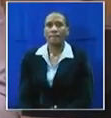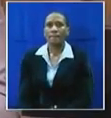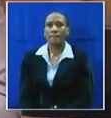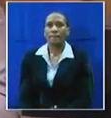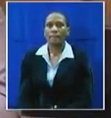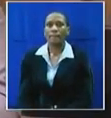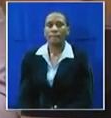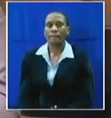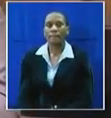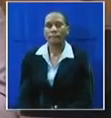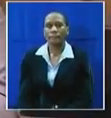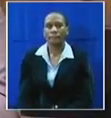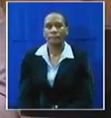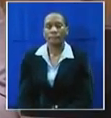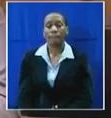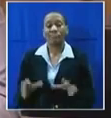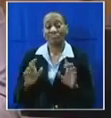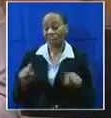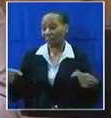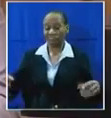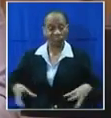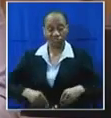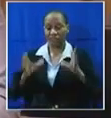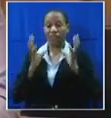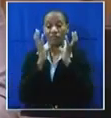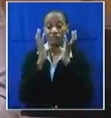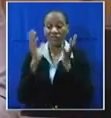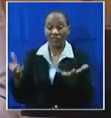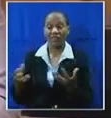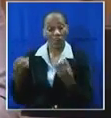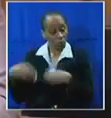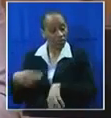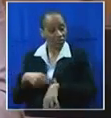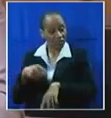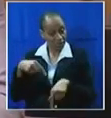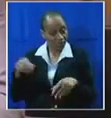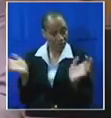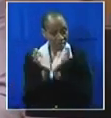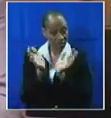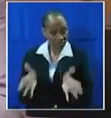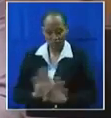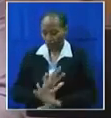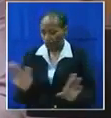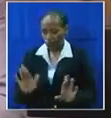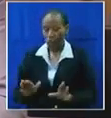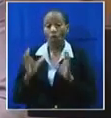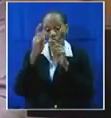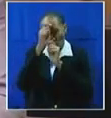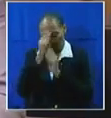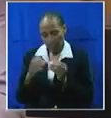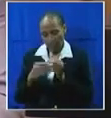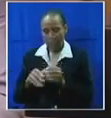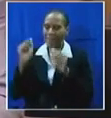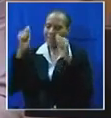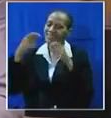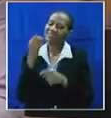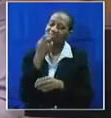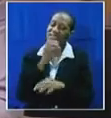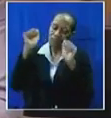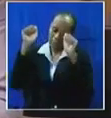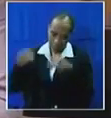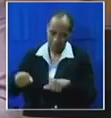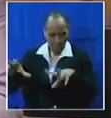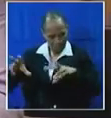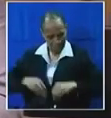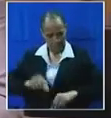we cannot allow Honorable Malema to disrespect the House and waste the time of the House. Honorable Malema agreed to take the